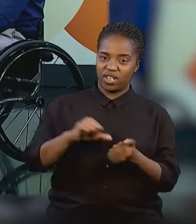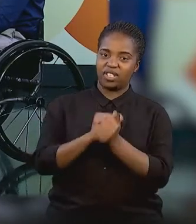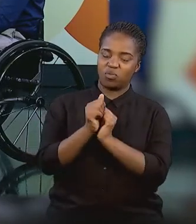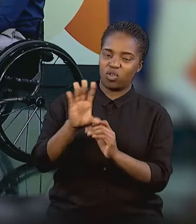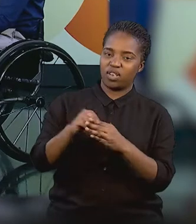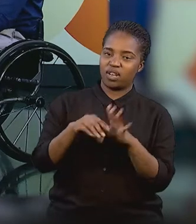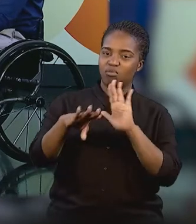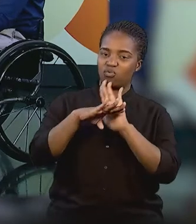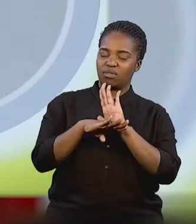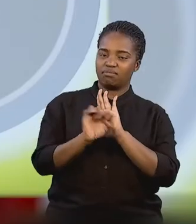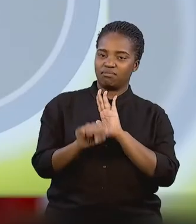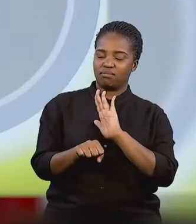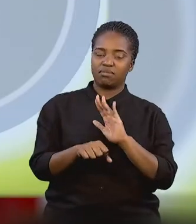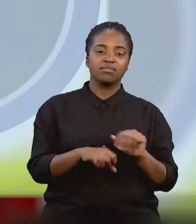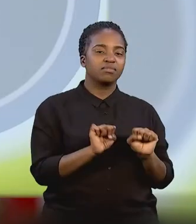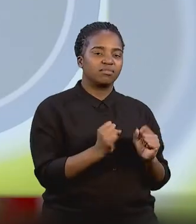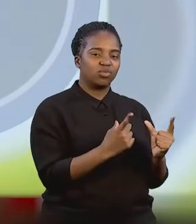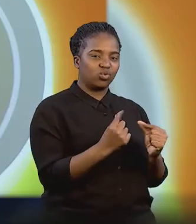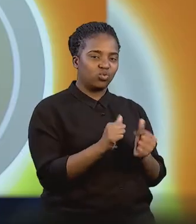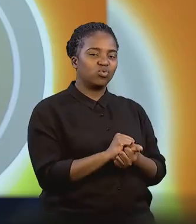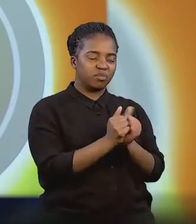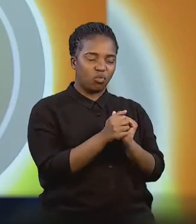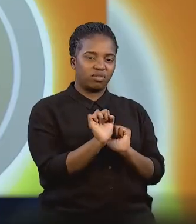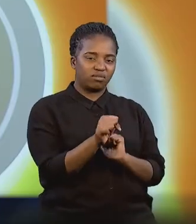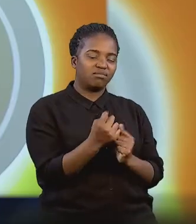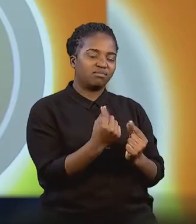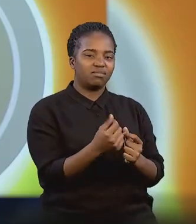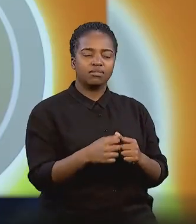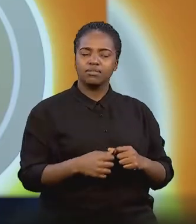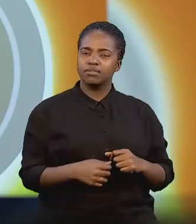sports program? Yes. It's part of adaptive sports fund, yes.